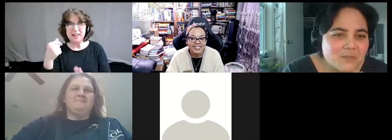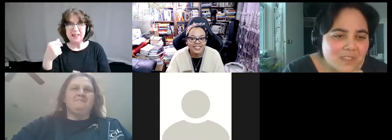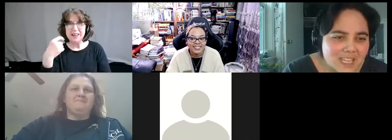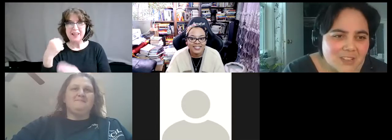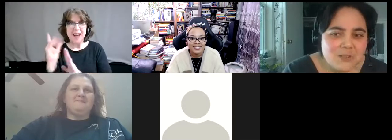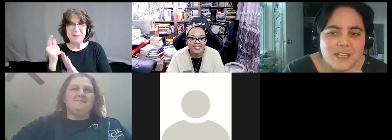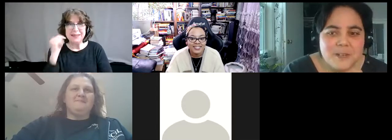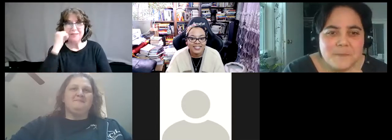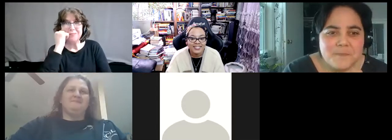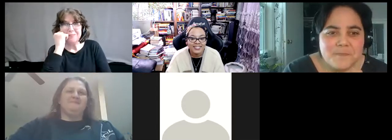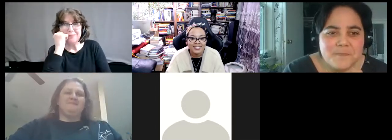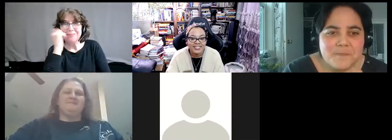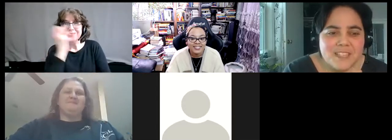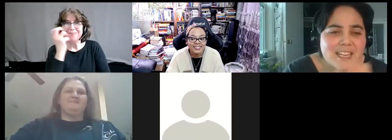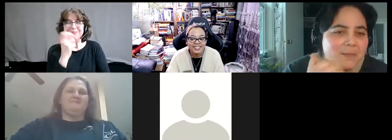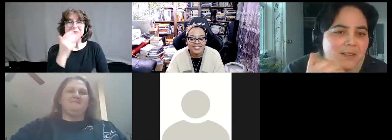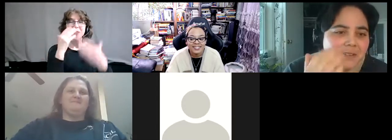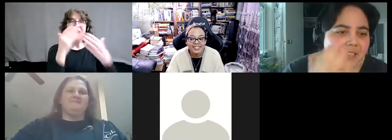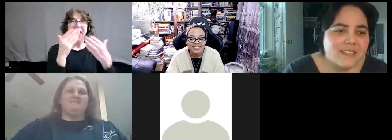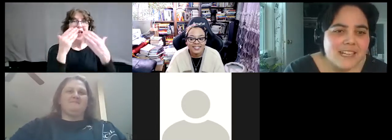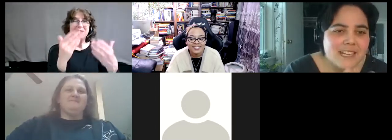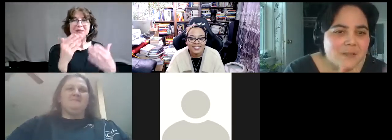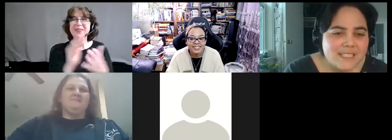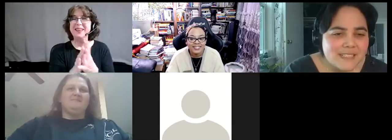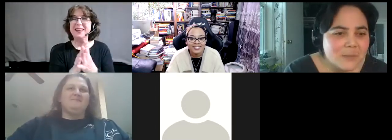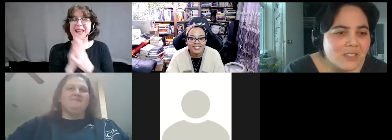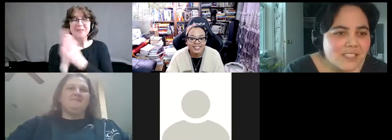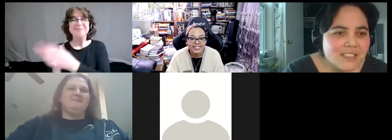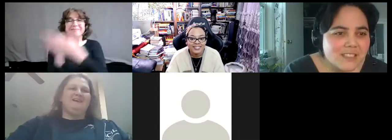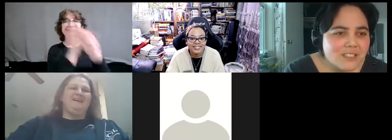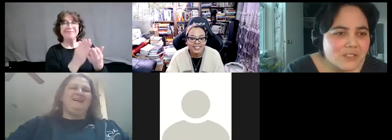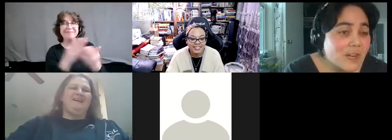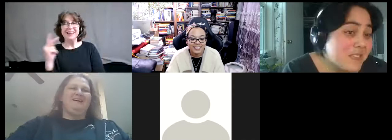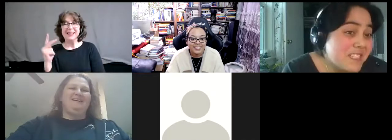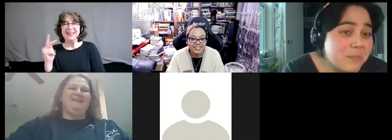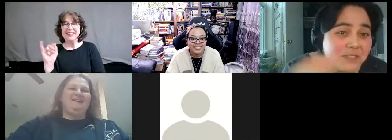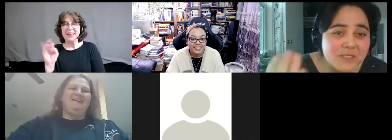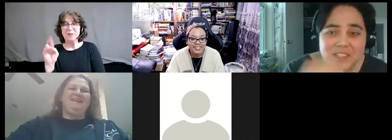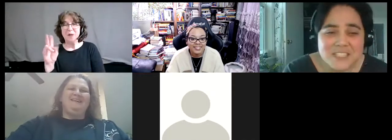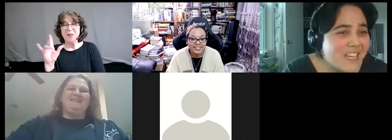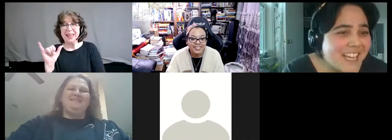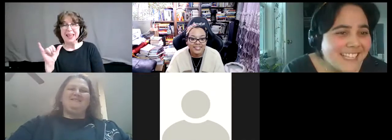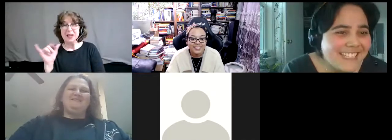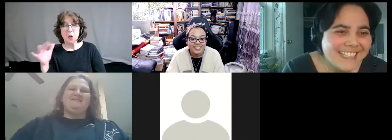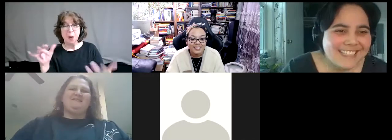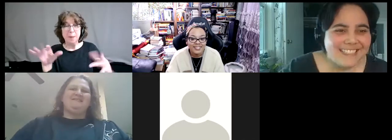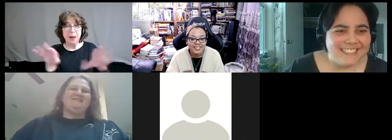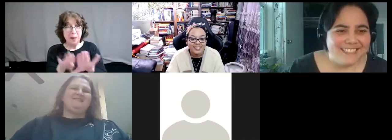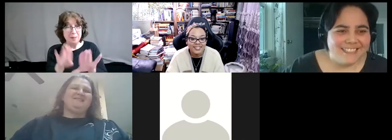you. Thank you. Um, but I'm, I'm going to kind of hand it back to Kimberly to sort wrap things up if that's okay.